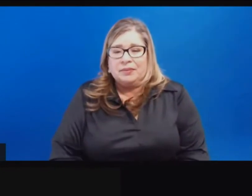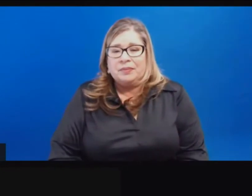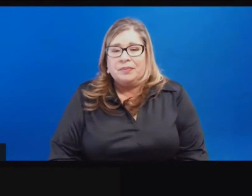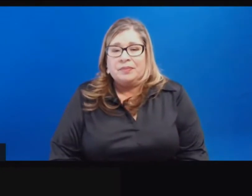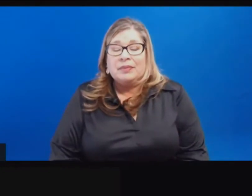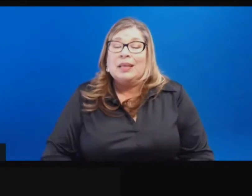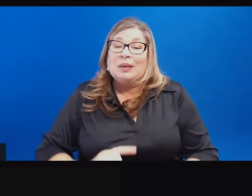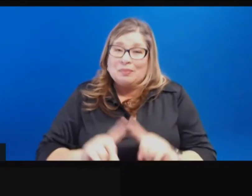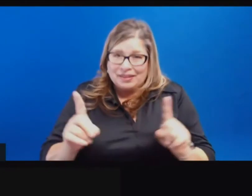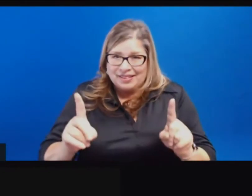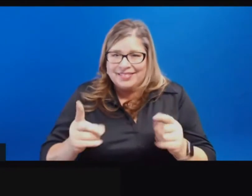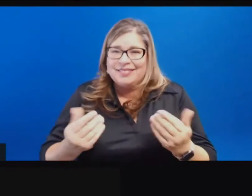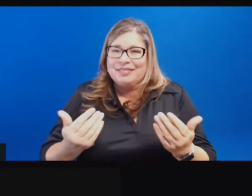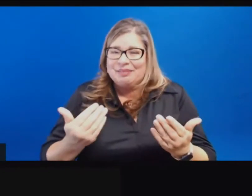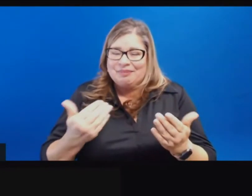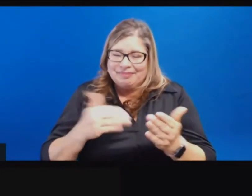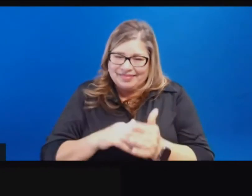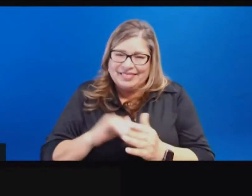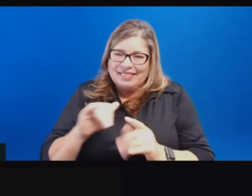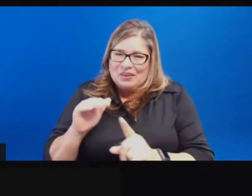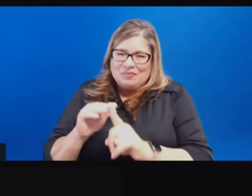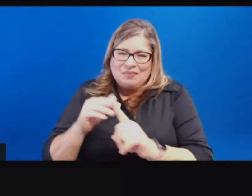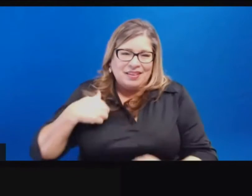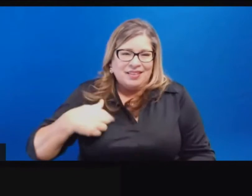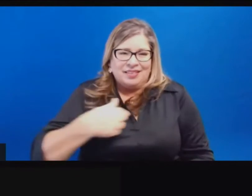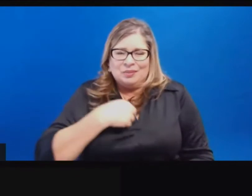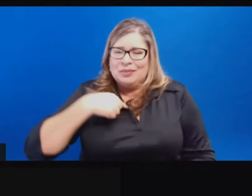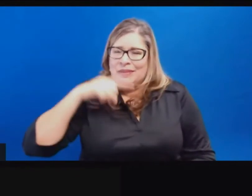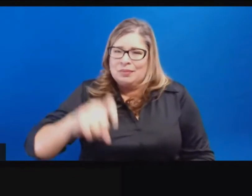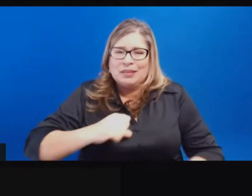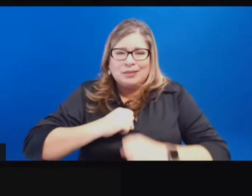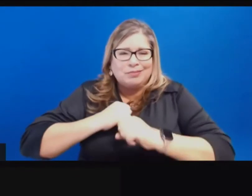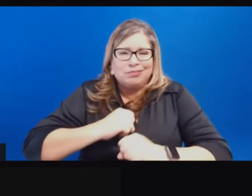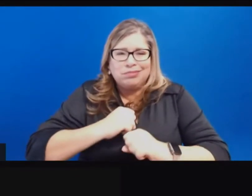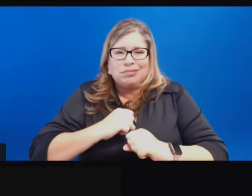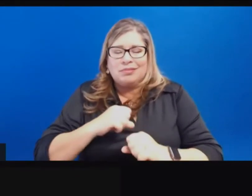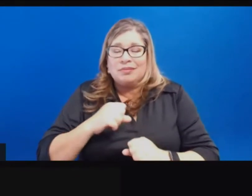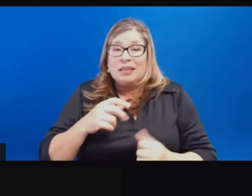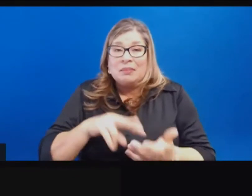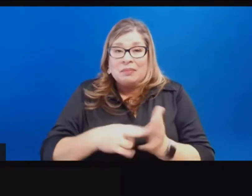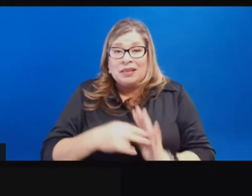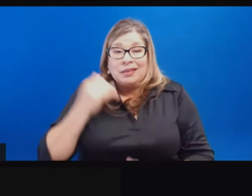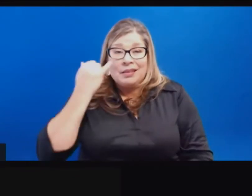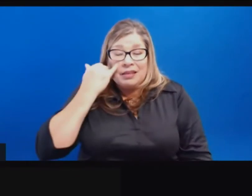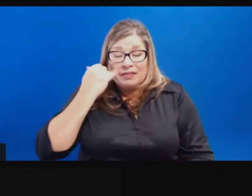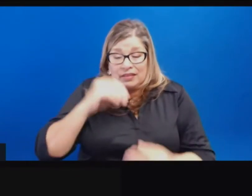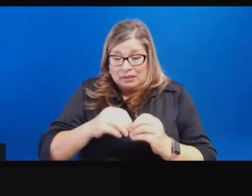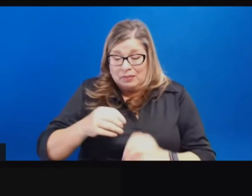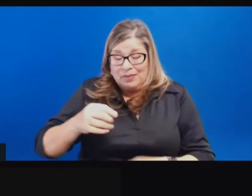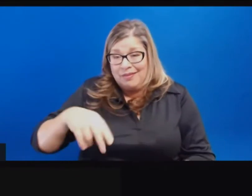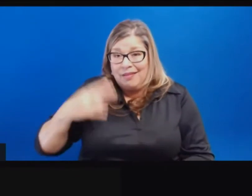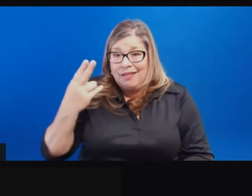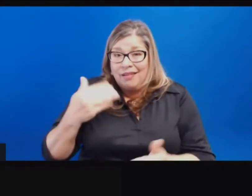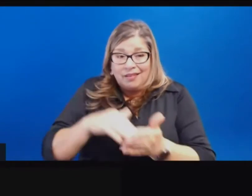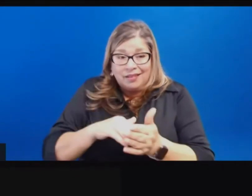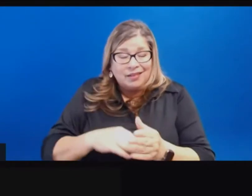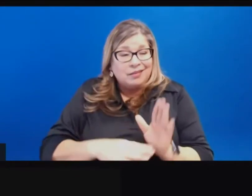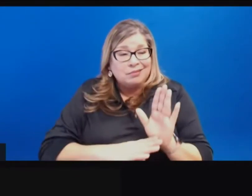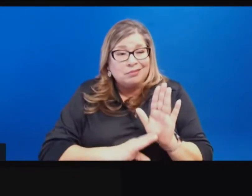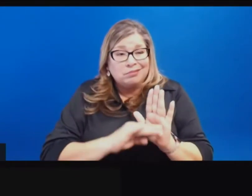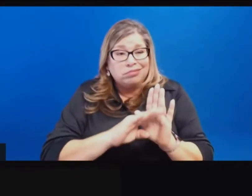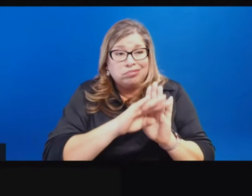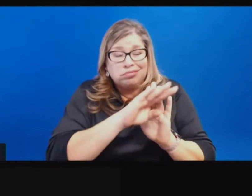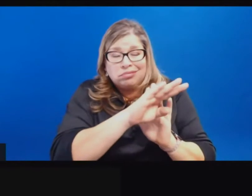us and should remind us all to keep our guard up because if those rates come right back up, our hospitals are going to have a challenging time.